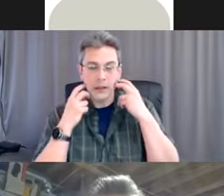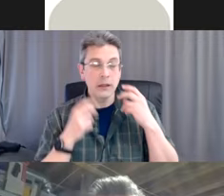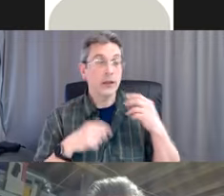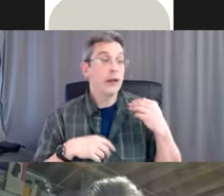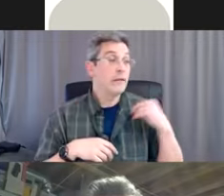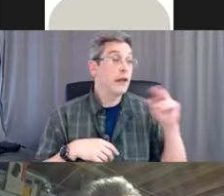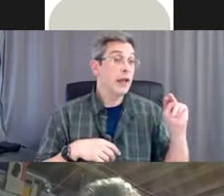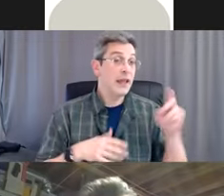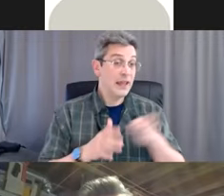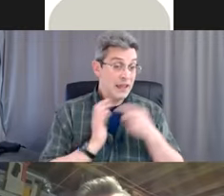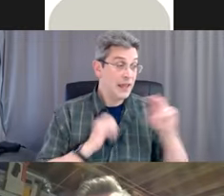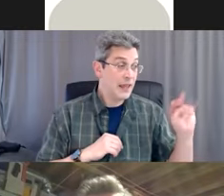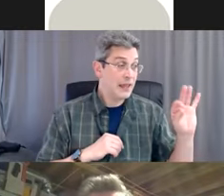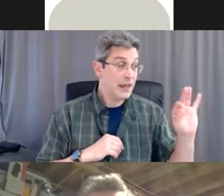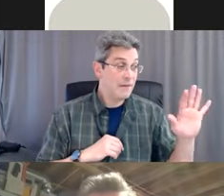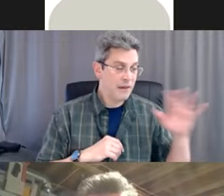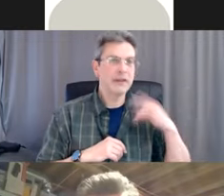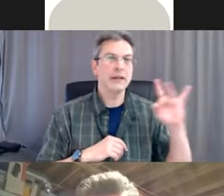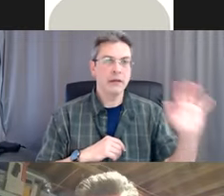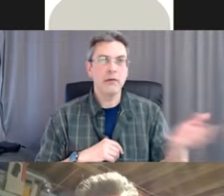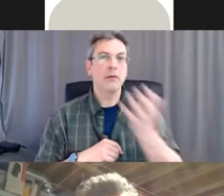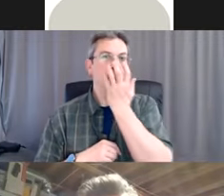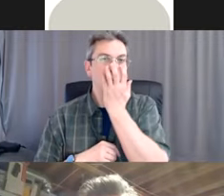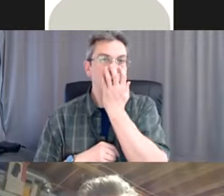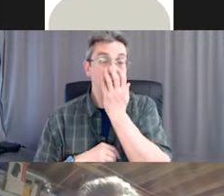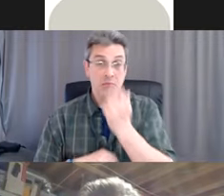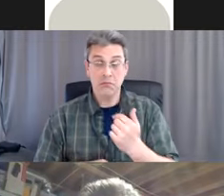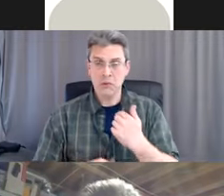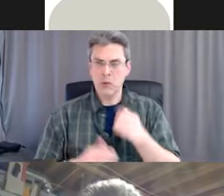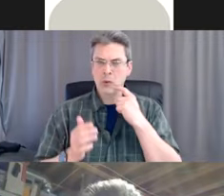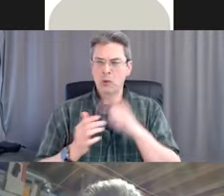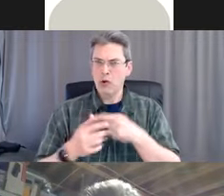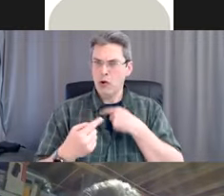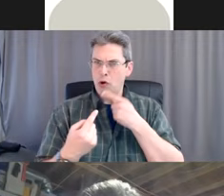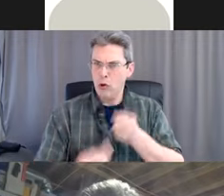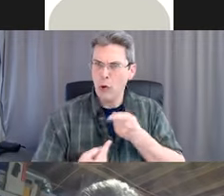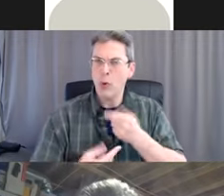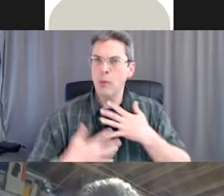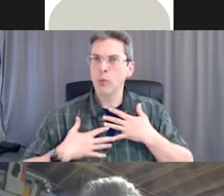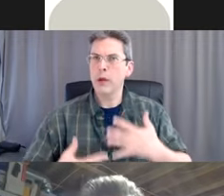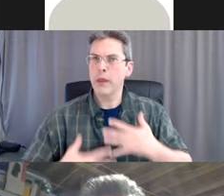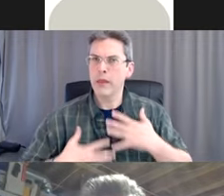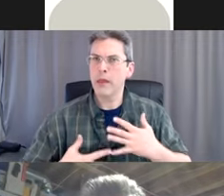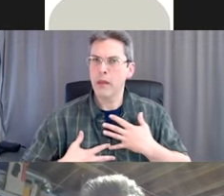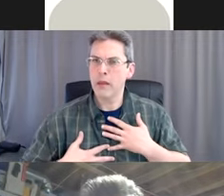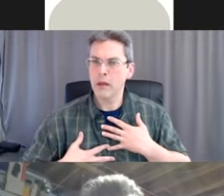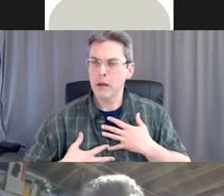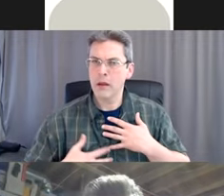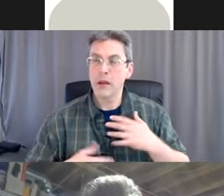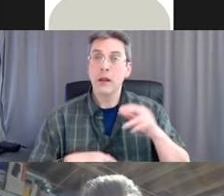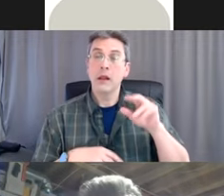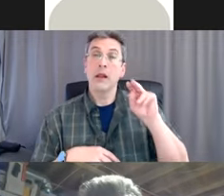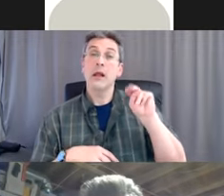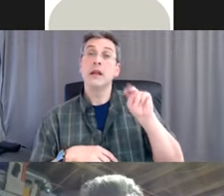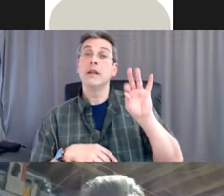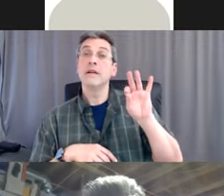And I can tell you that I personally became very short of breath. And I felt that my N95, because it